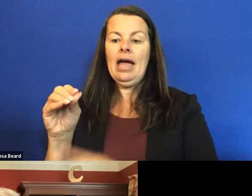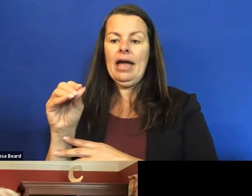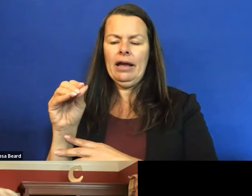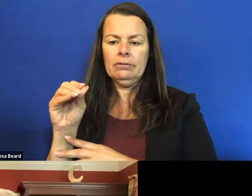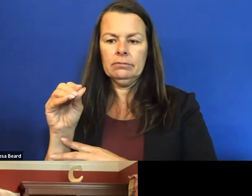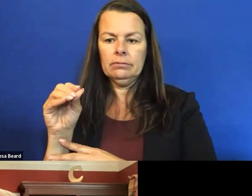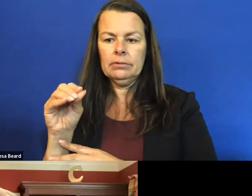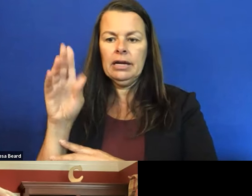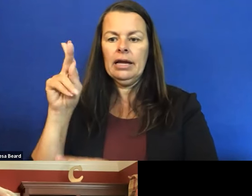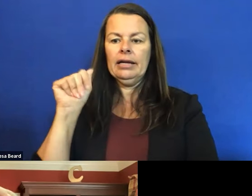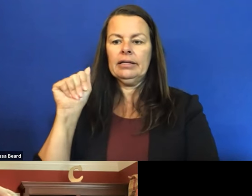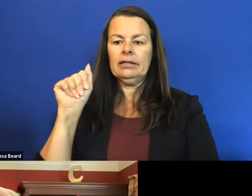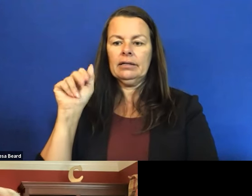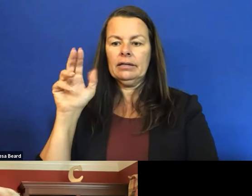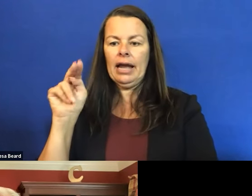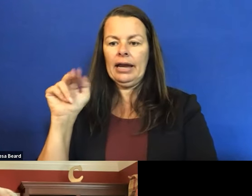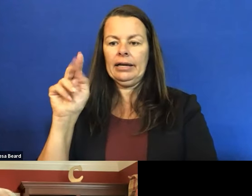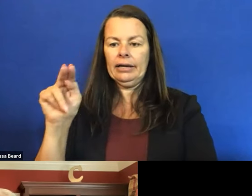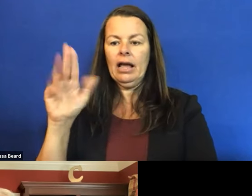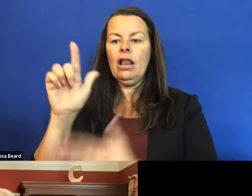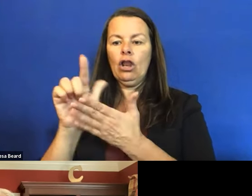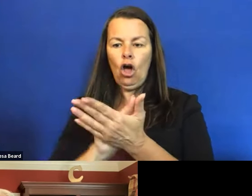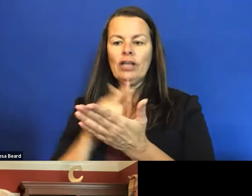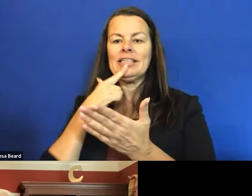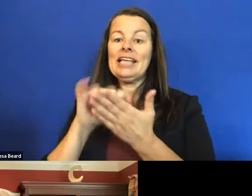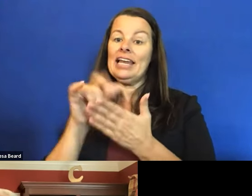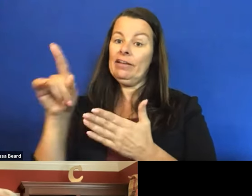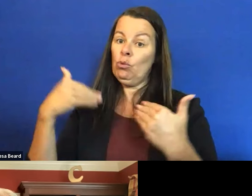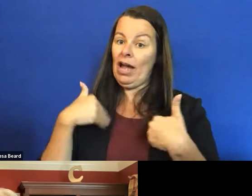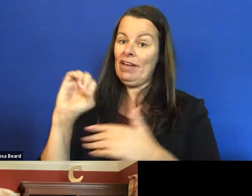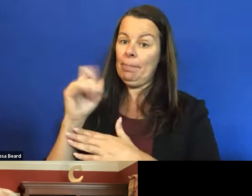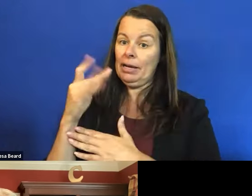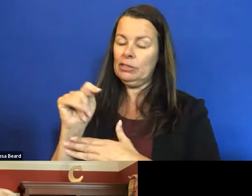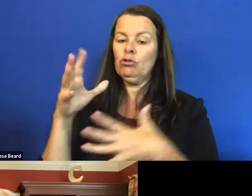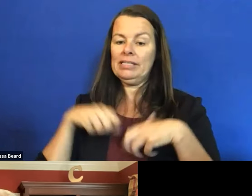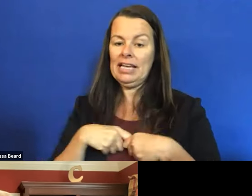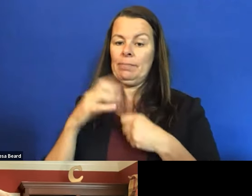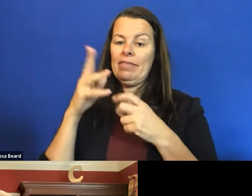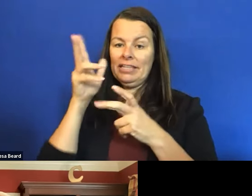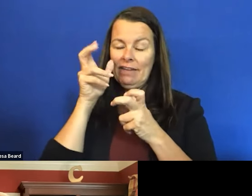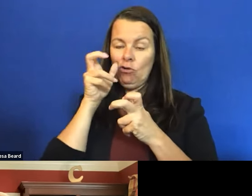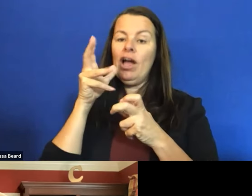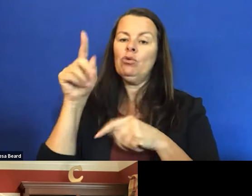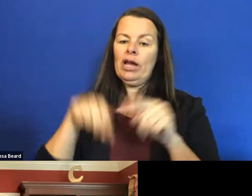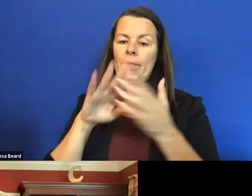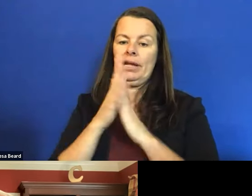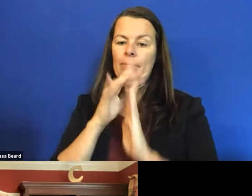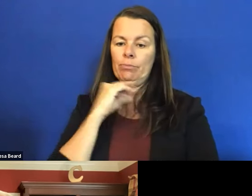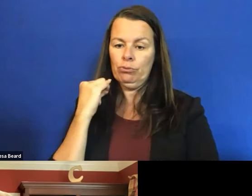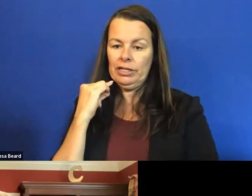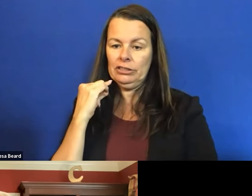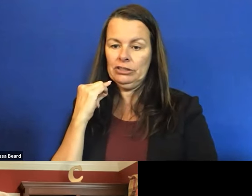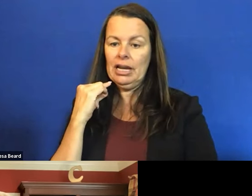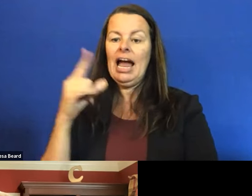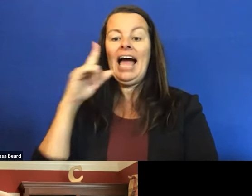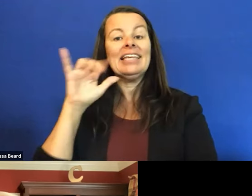can't be a priest. I think that's very unchristian of our church. And I wish you'd look into it. So after he did